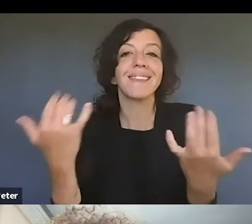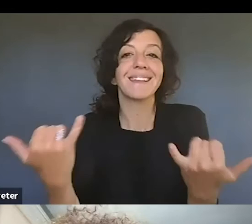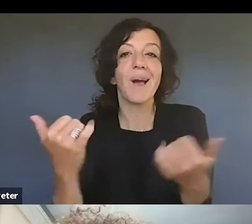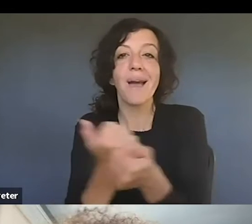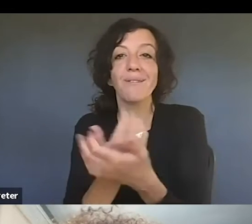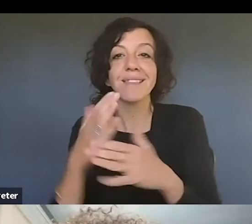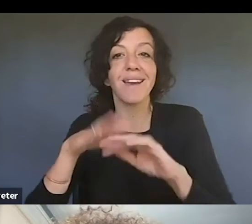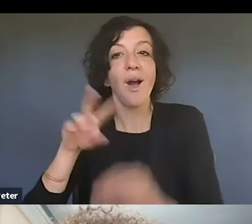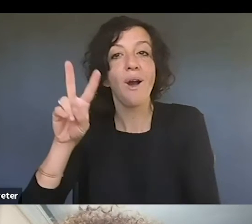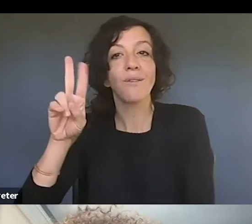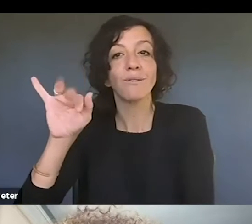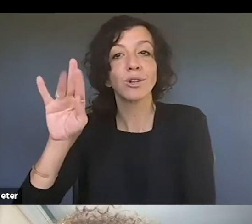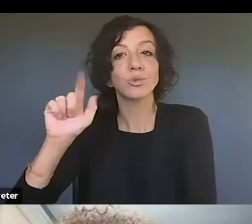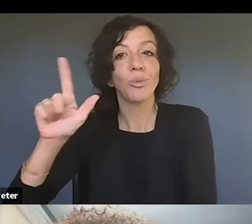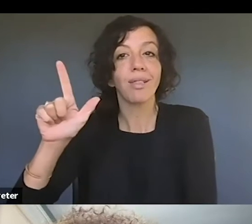as well.